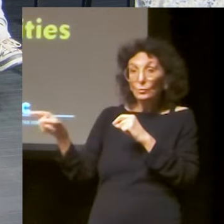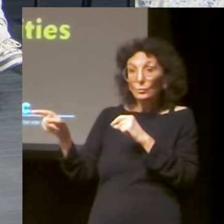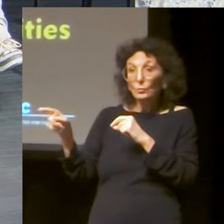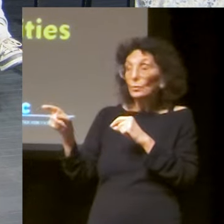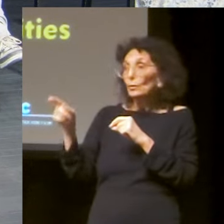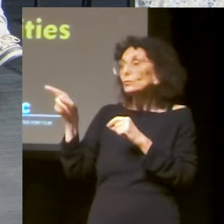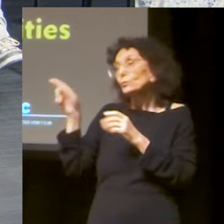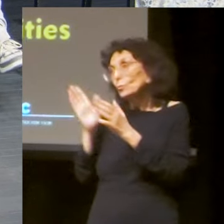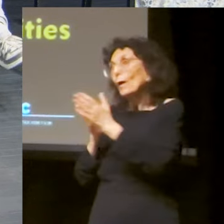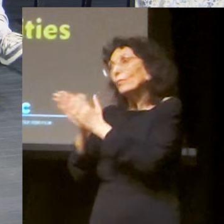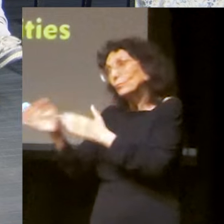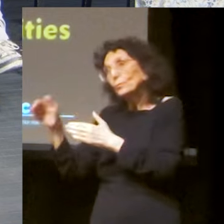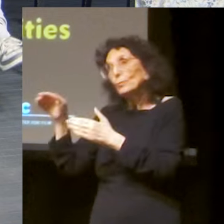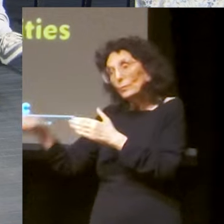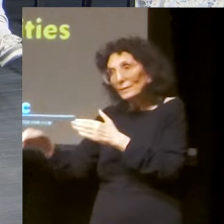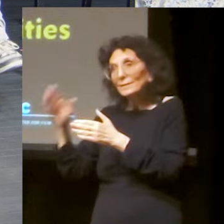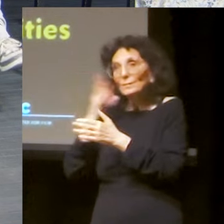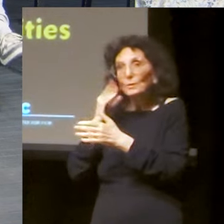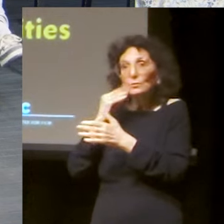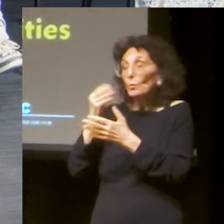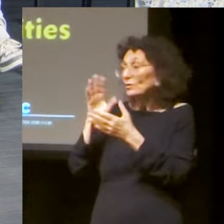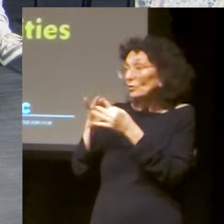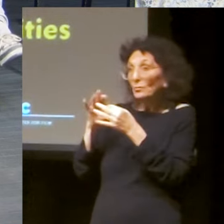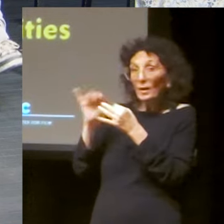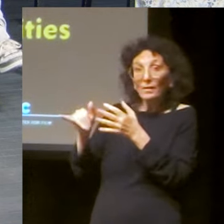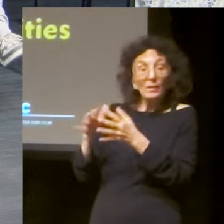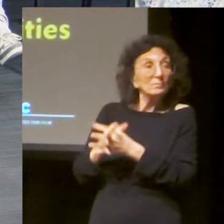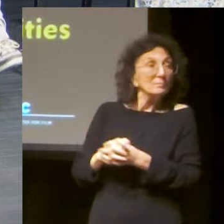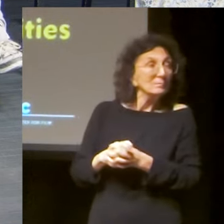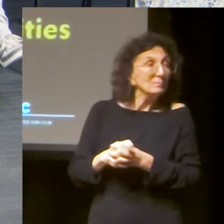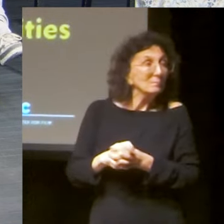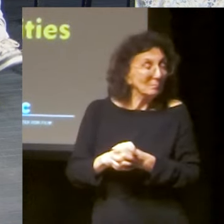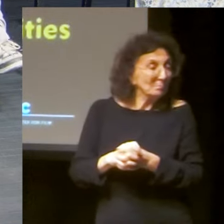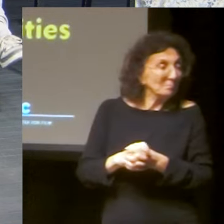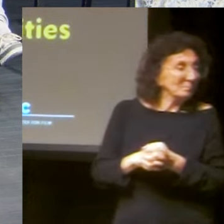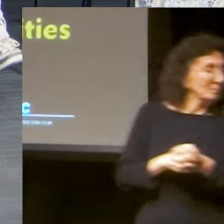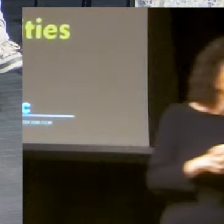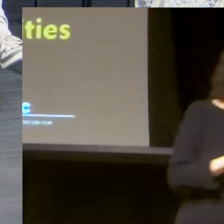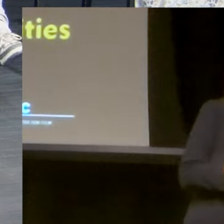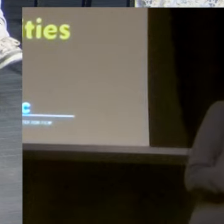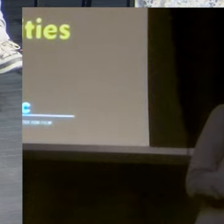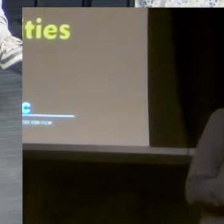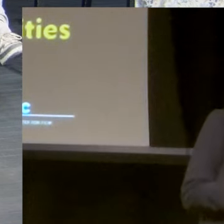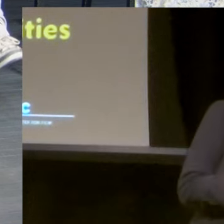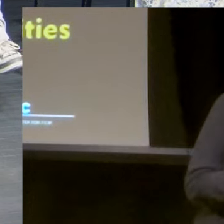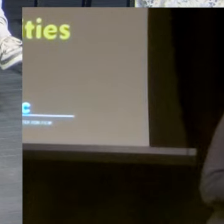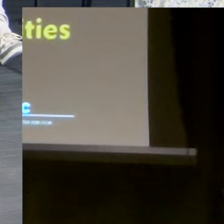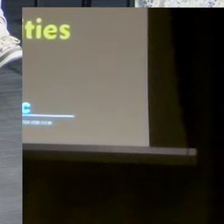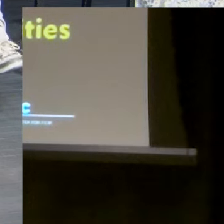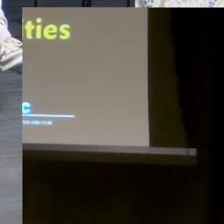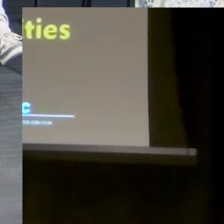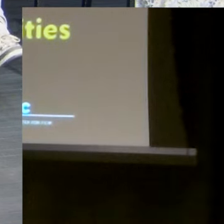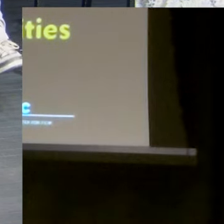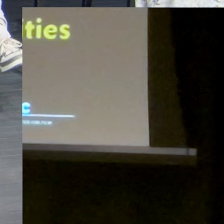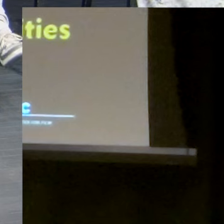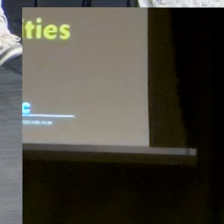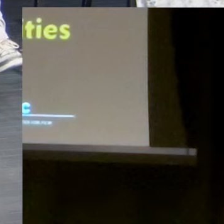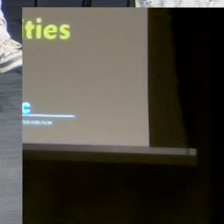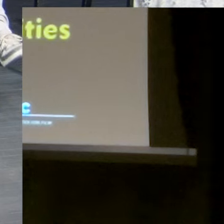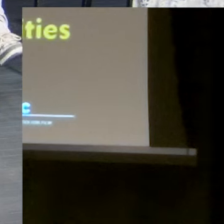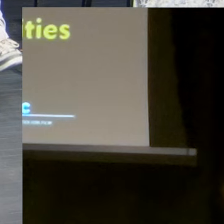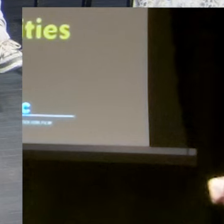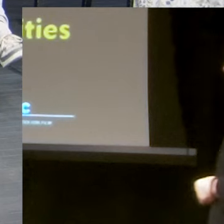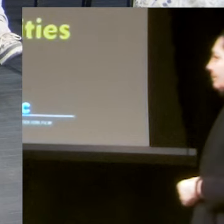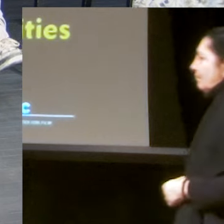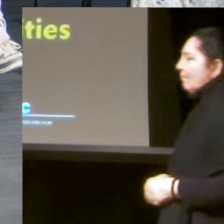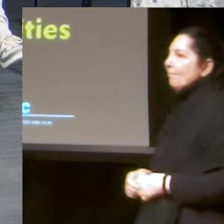agency, um, and how those things might've changed. I mean, it's for you, it's different because you went through this. Um, so